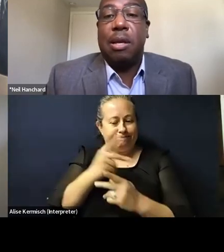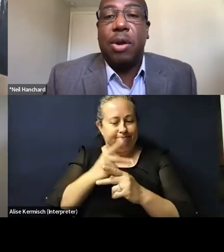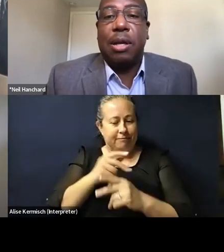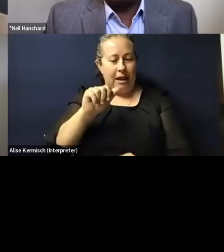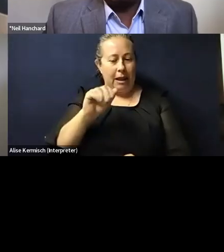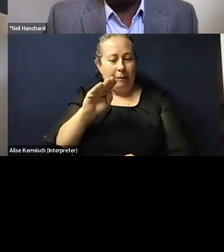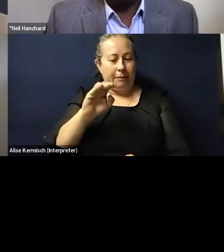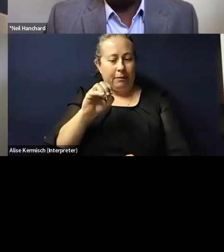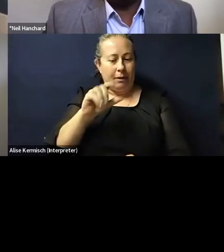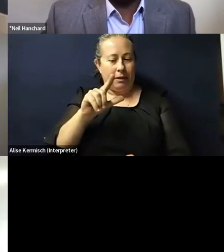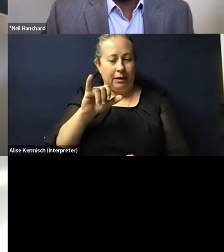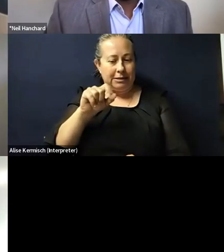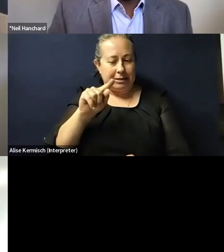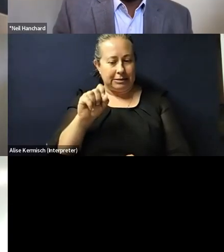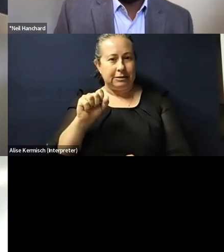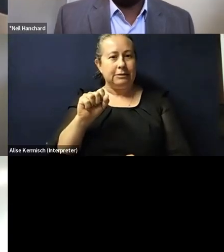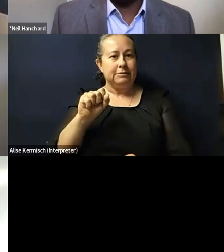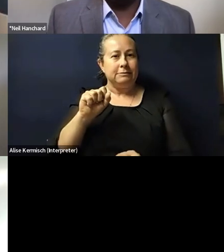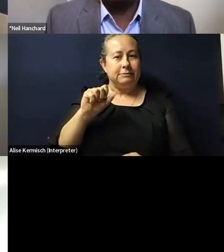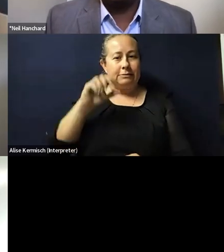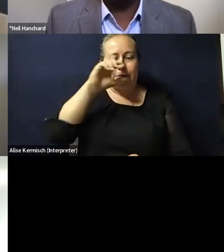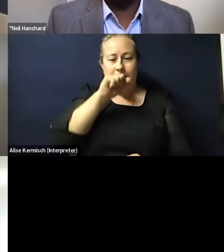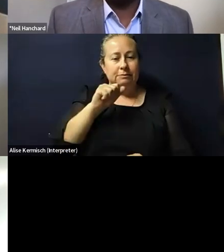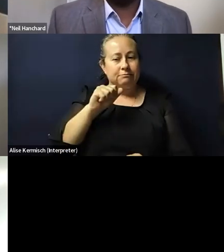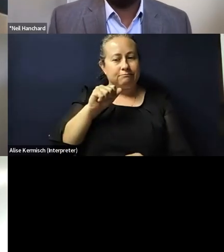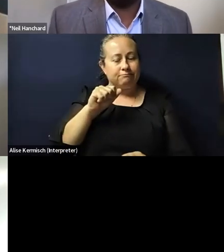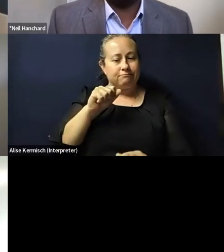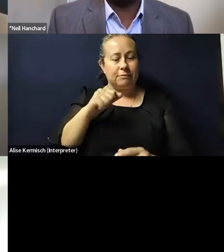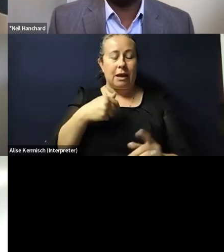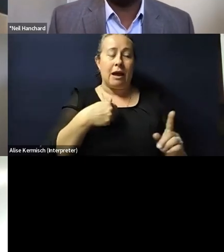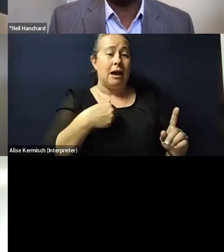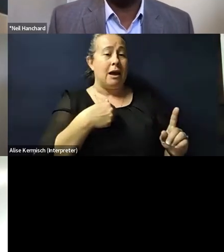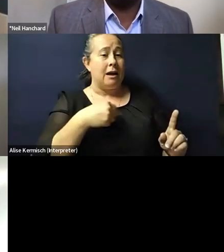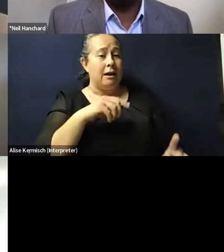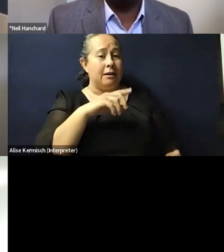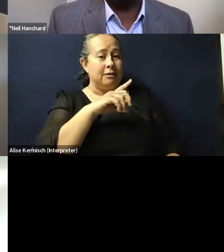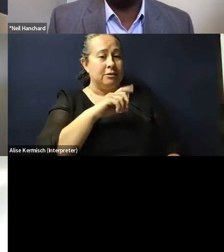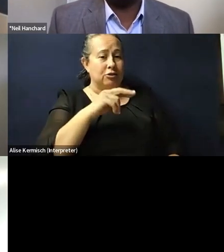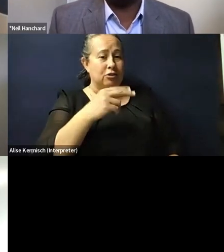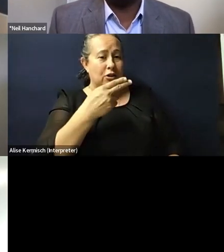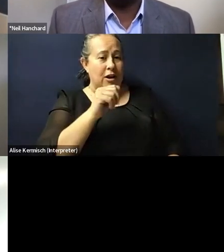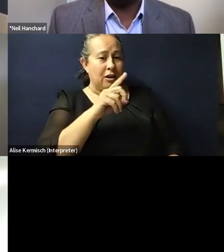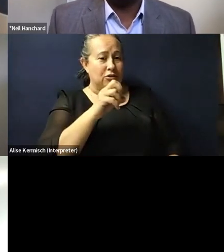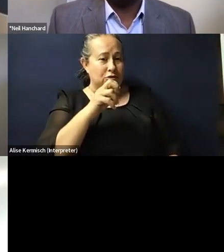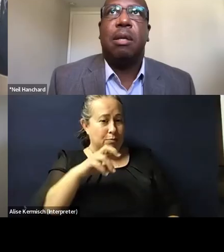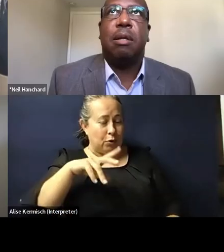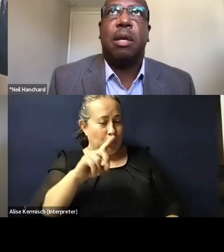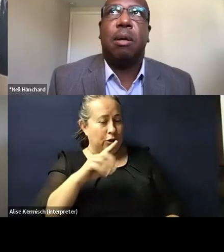I, you know, I, I don't think anyone could say it better. That was fantastic. You know, I especially like that idea that,